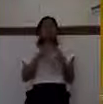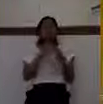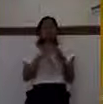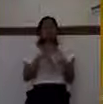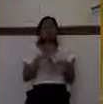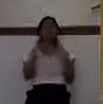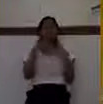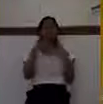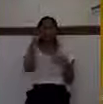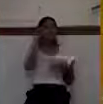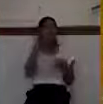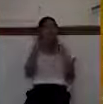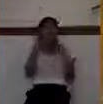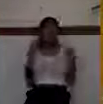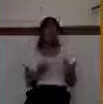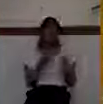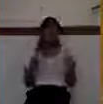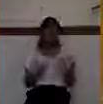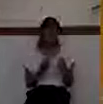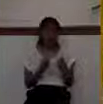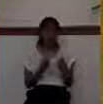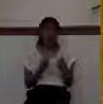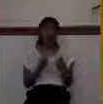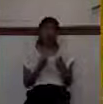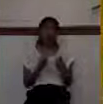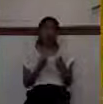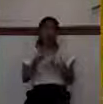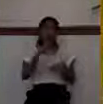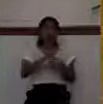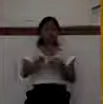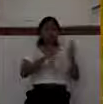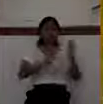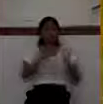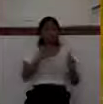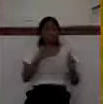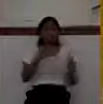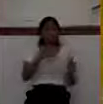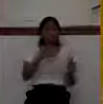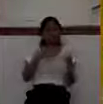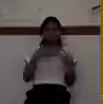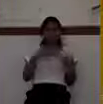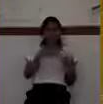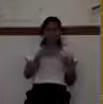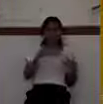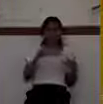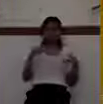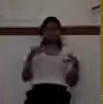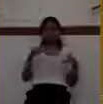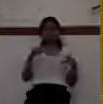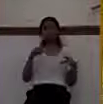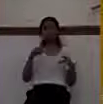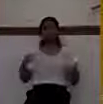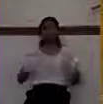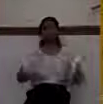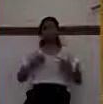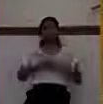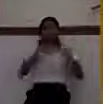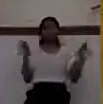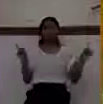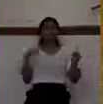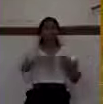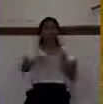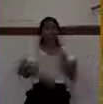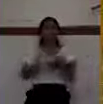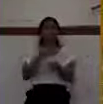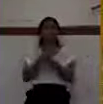the quote-unquote born-again people in the churches don't live much differently than the unsafe people outside of